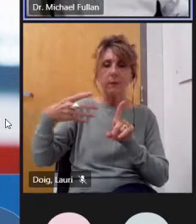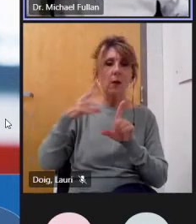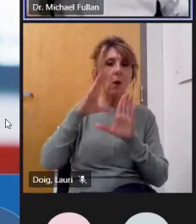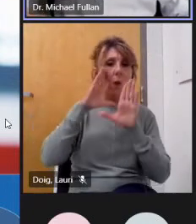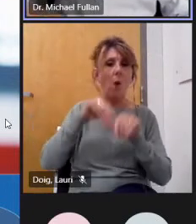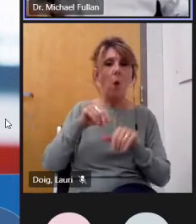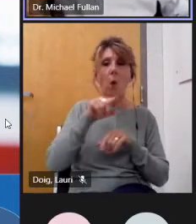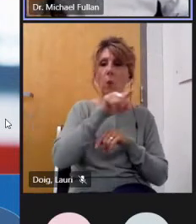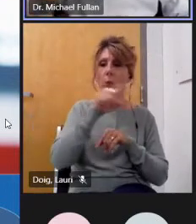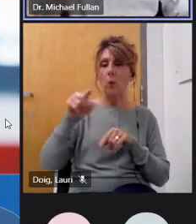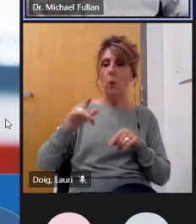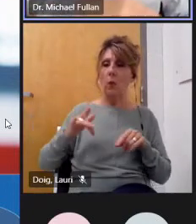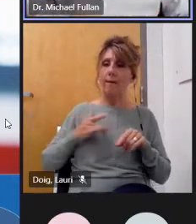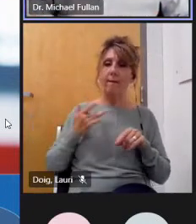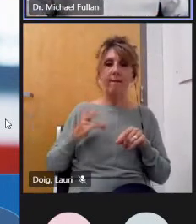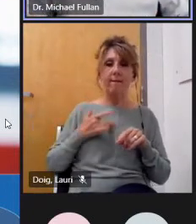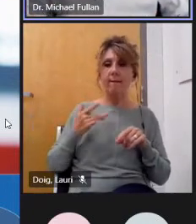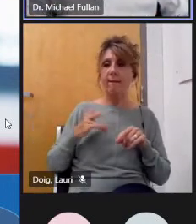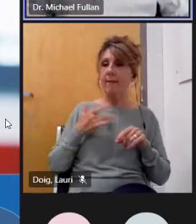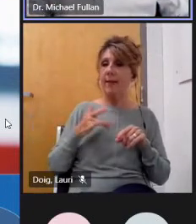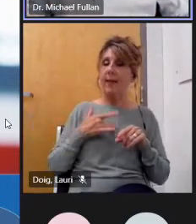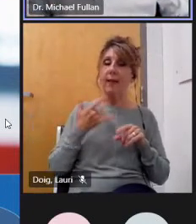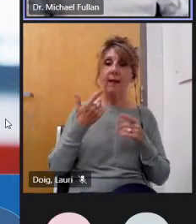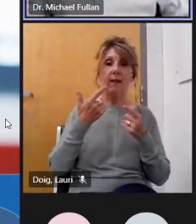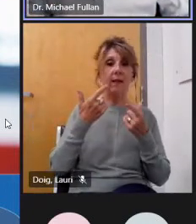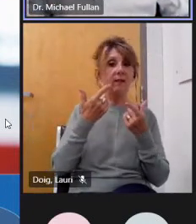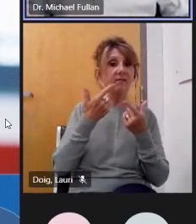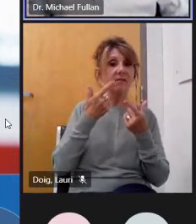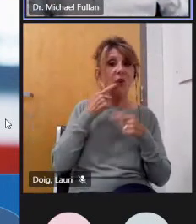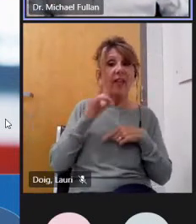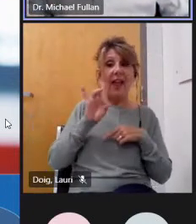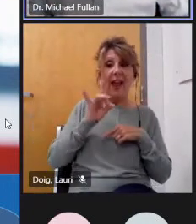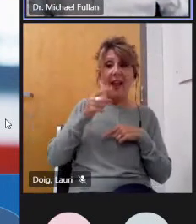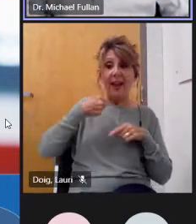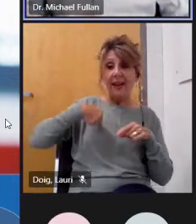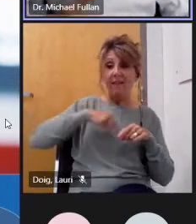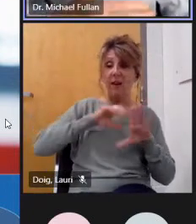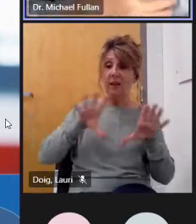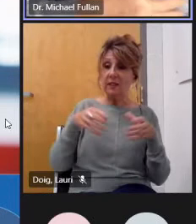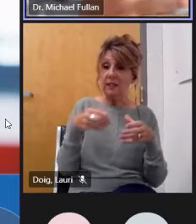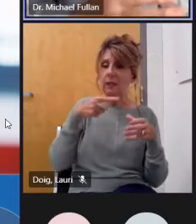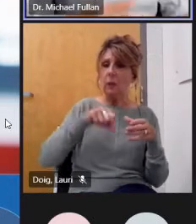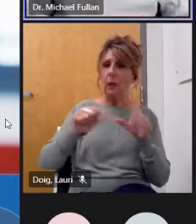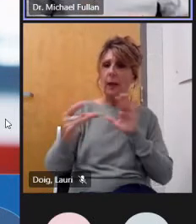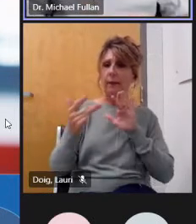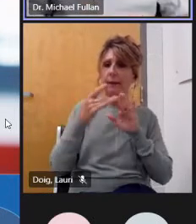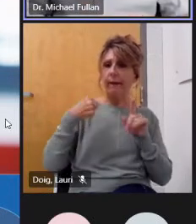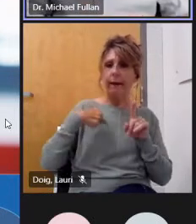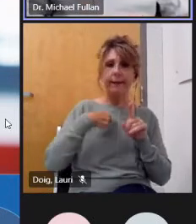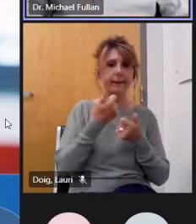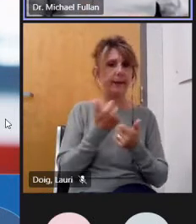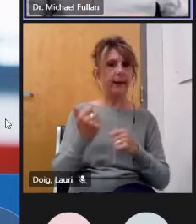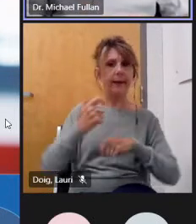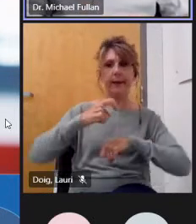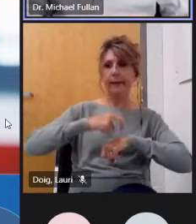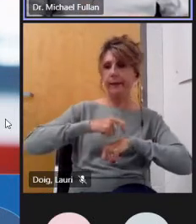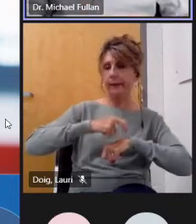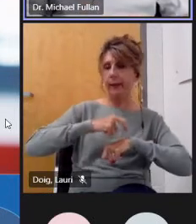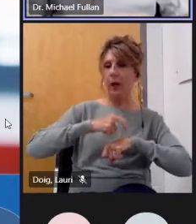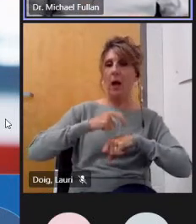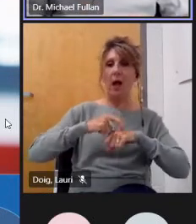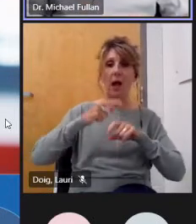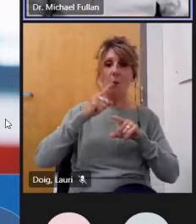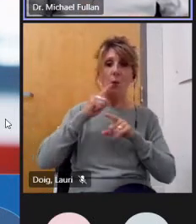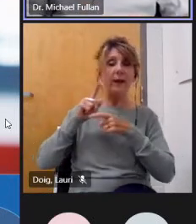free to respond to any of our deep learning team uh because we are really well plugged in a lot we're working with a lot of districts